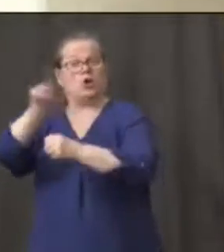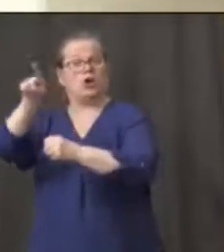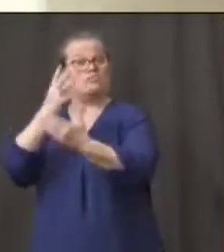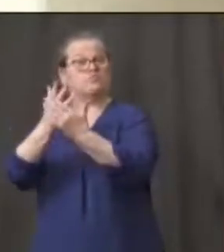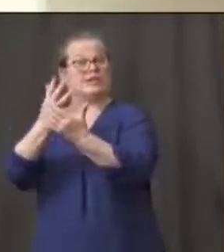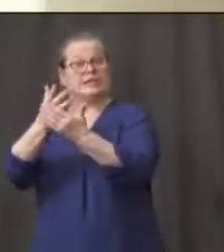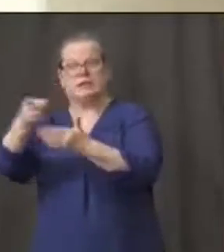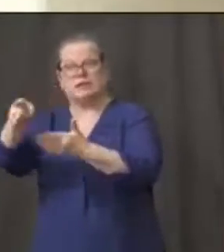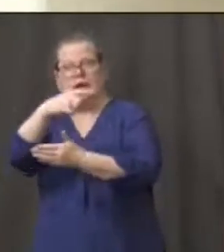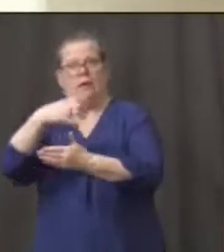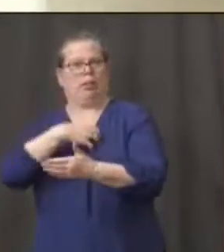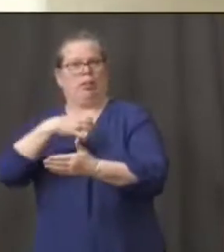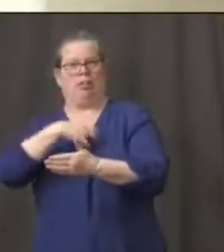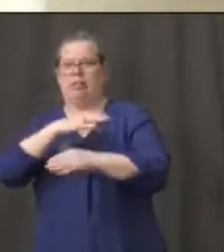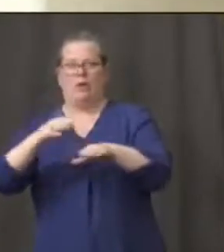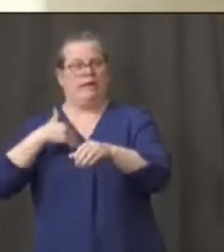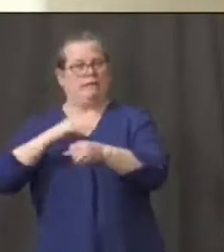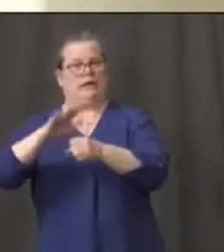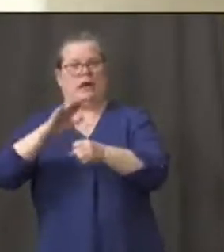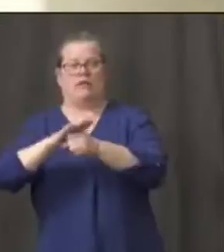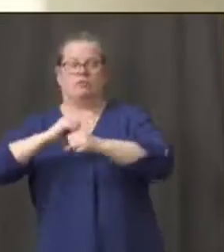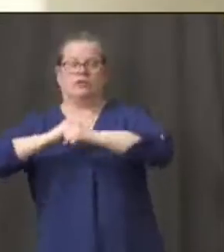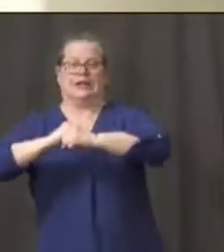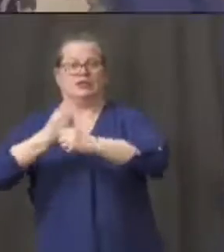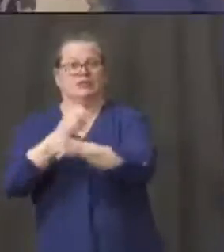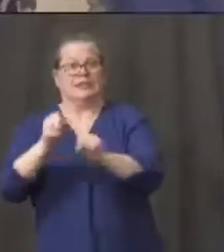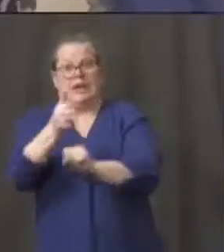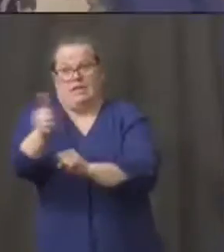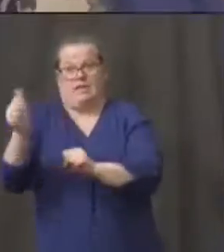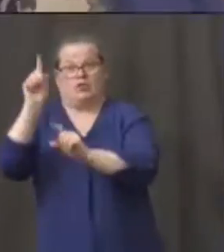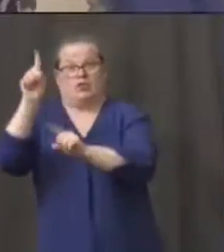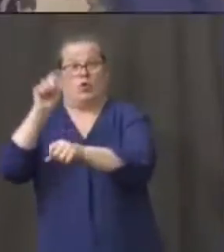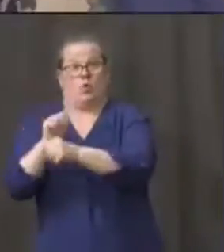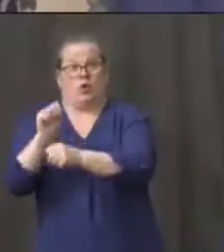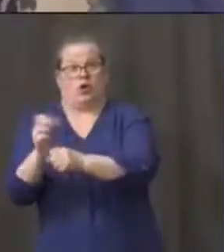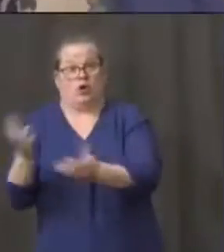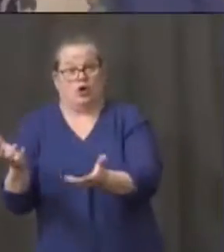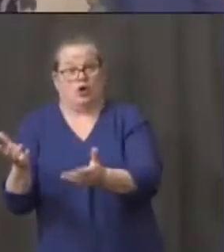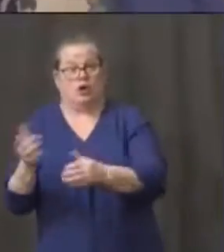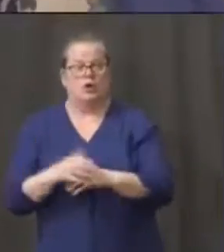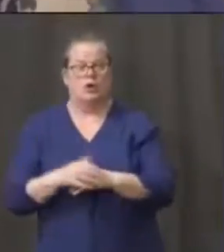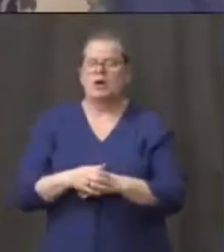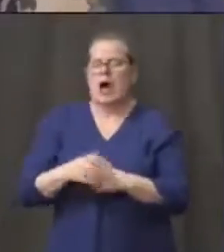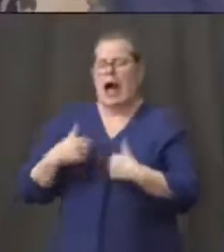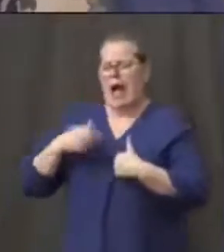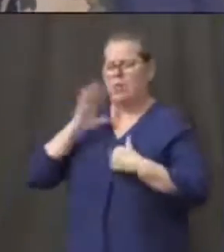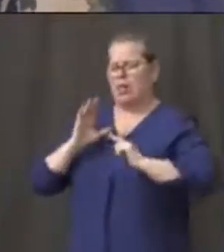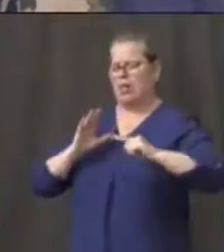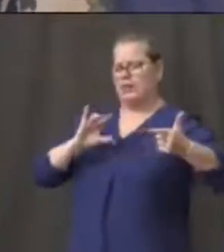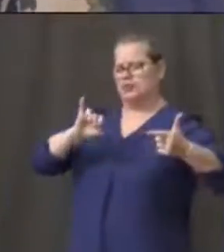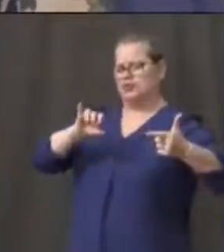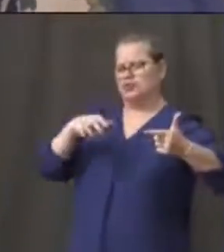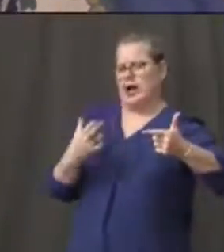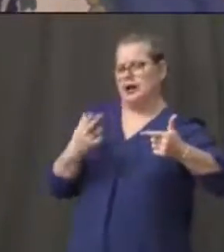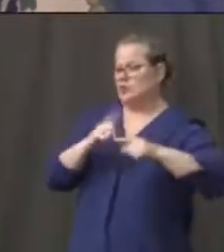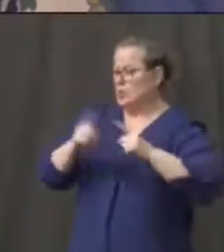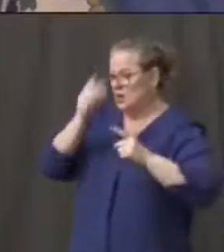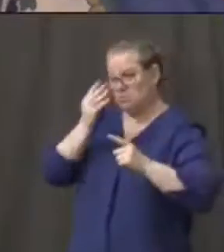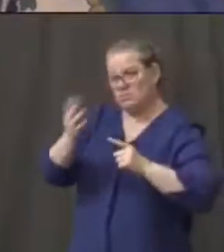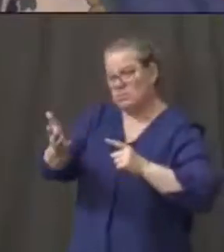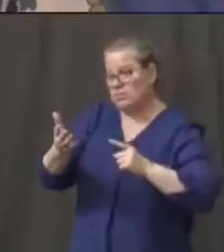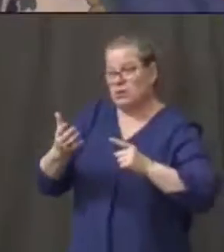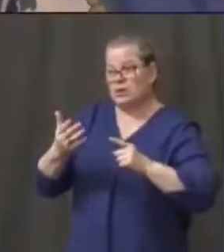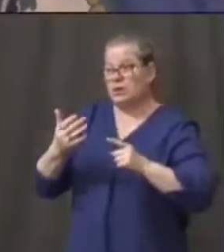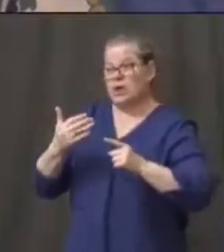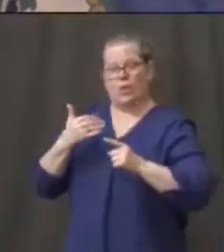them safe to go to work. Well, I'll start. Let me hand it over to Josh. But we have gotten, you know, tens of thousands